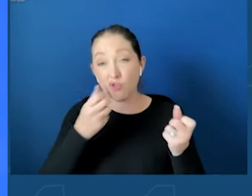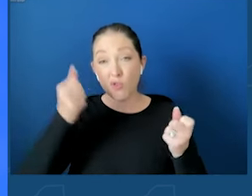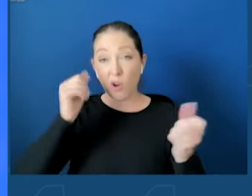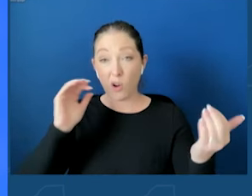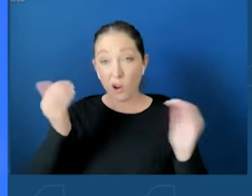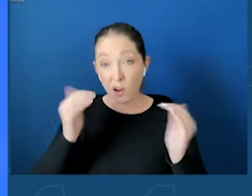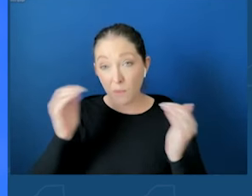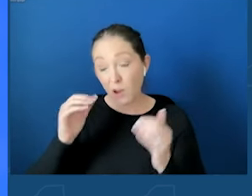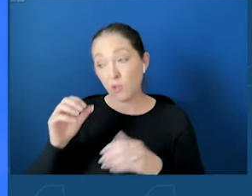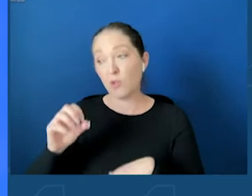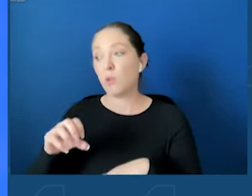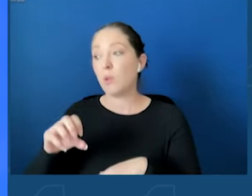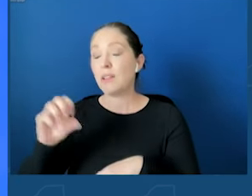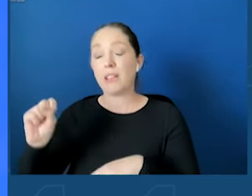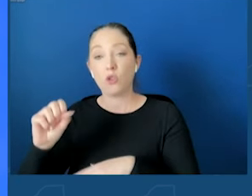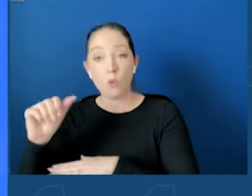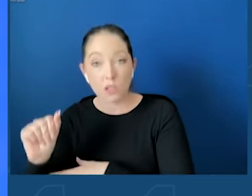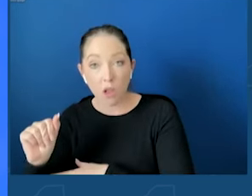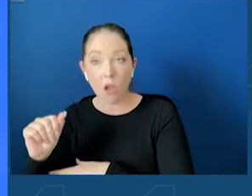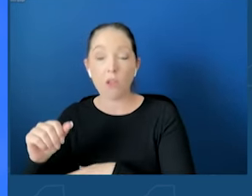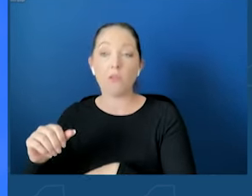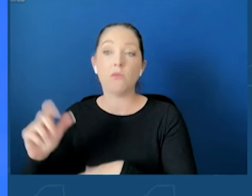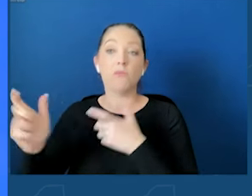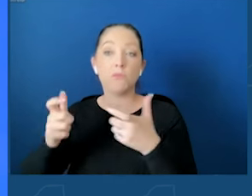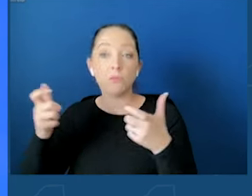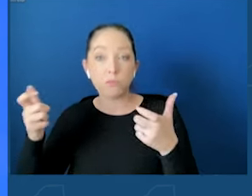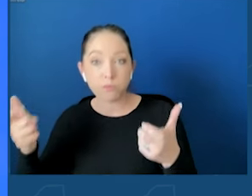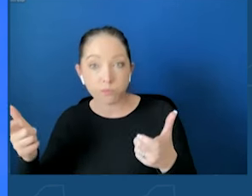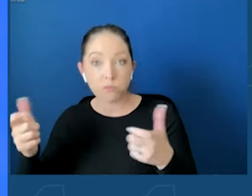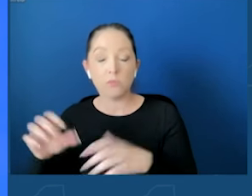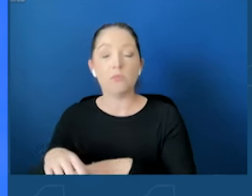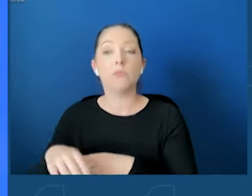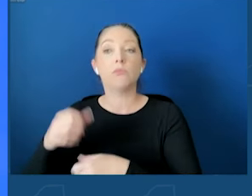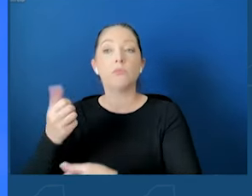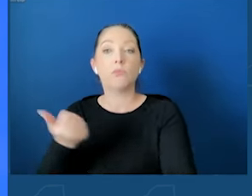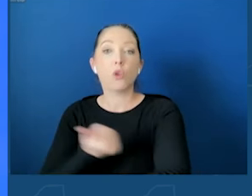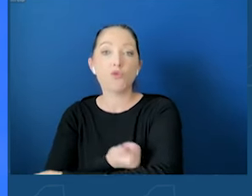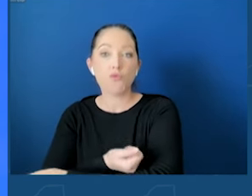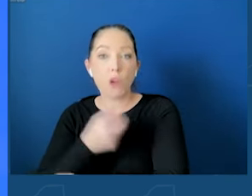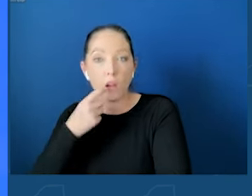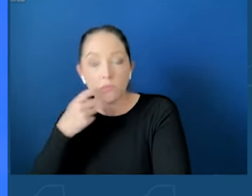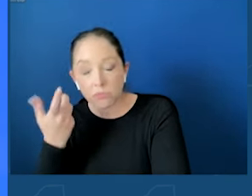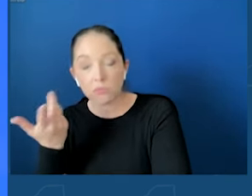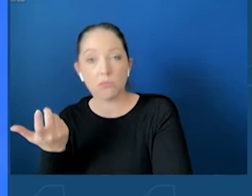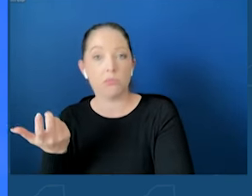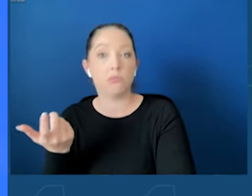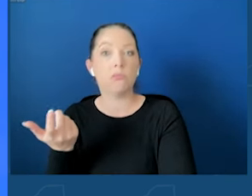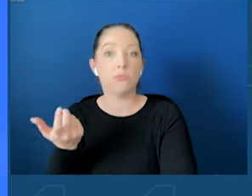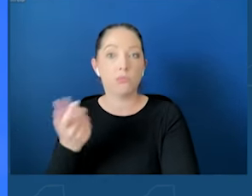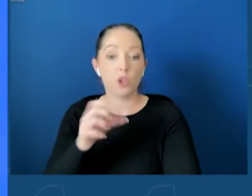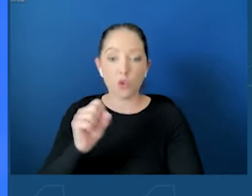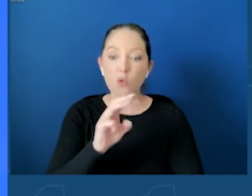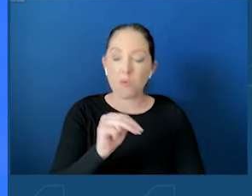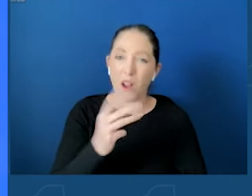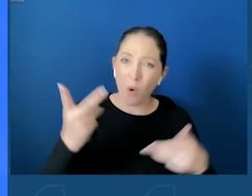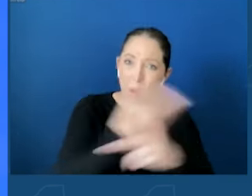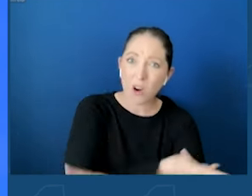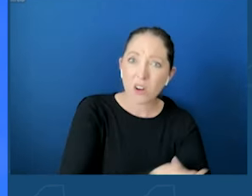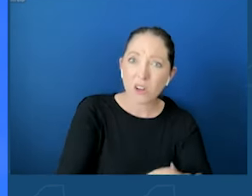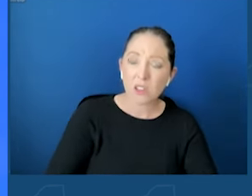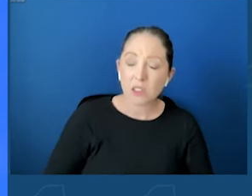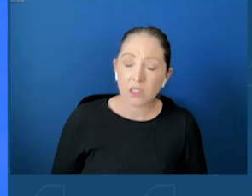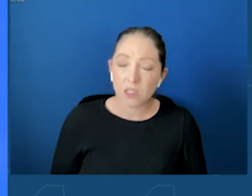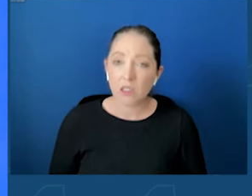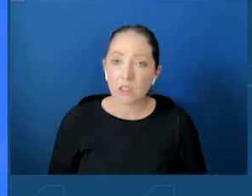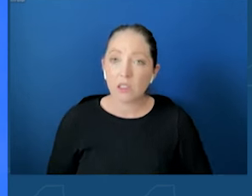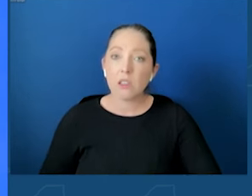assaults, obesity, and even hard drug use. It took years for our daughter to overcome her